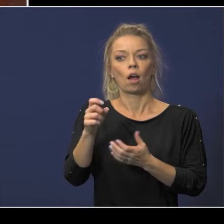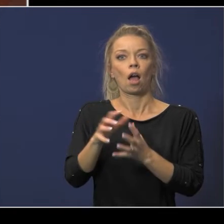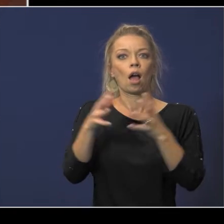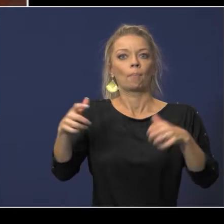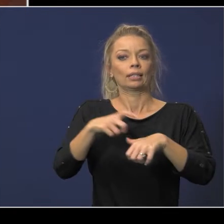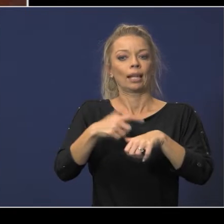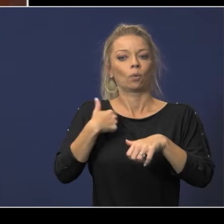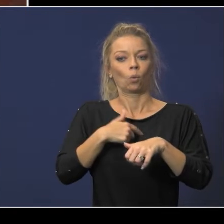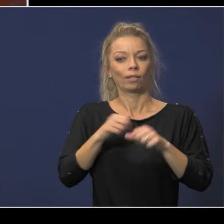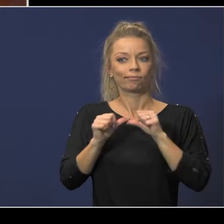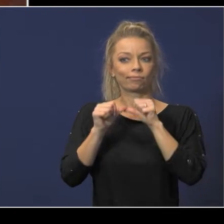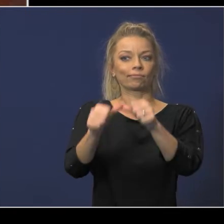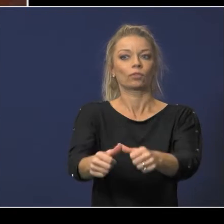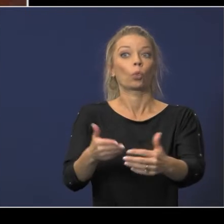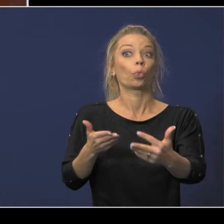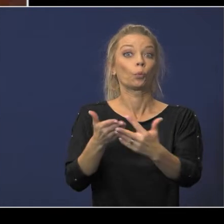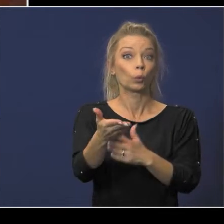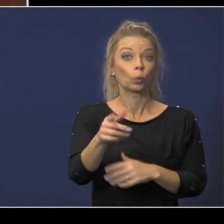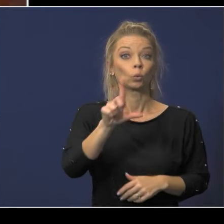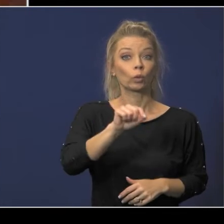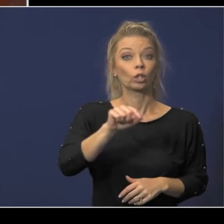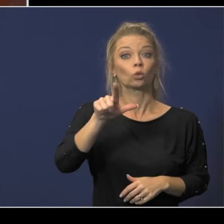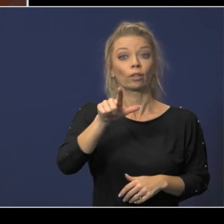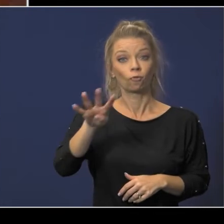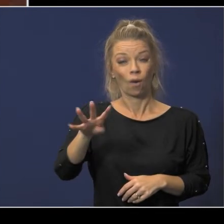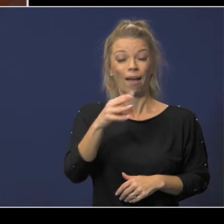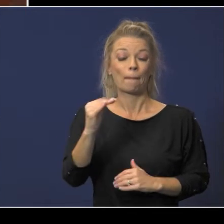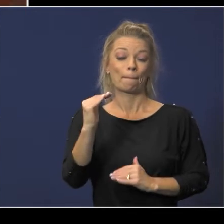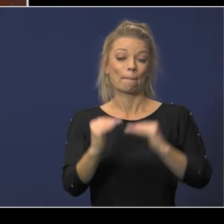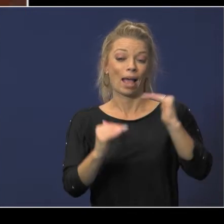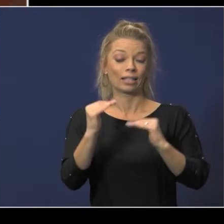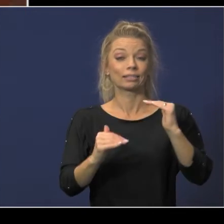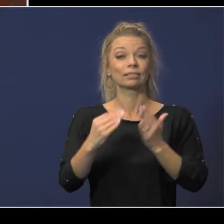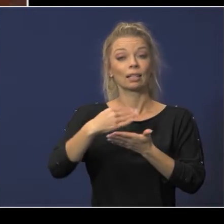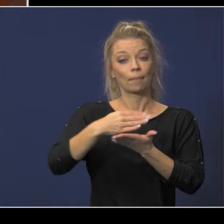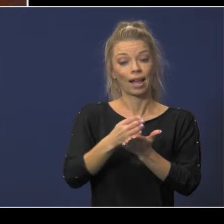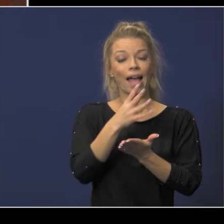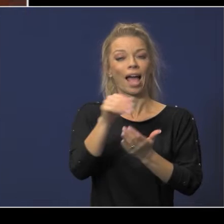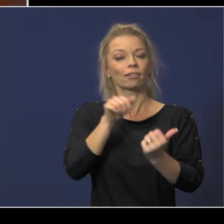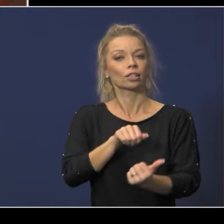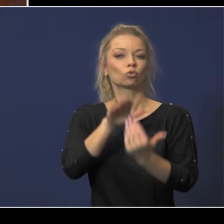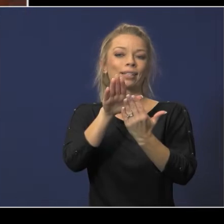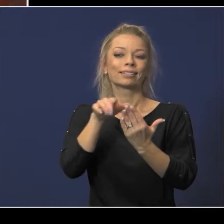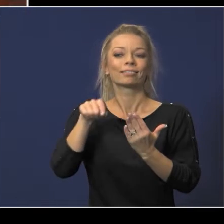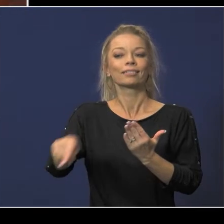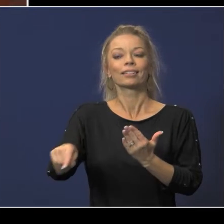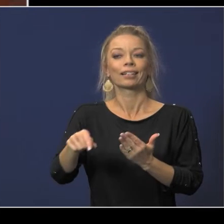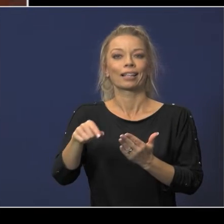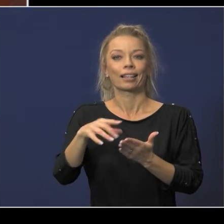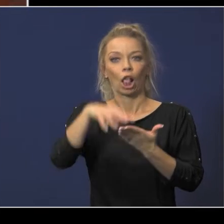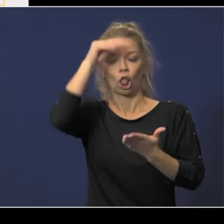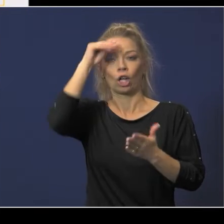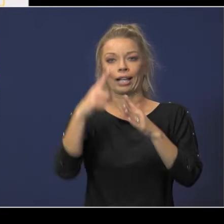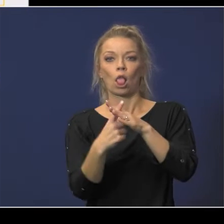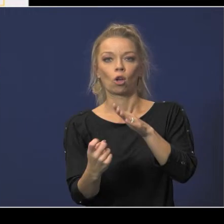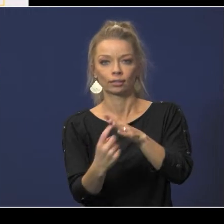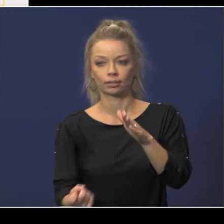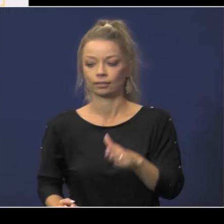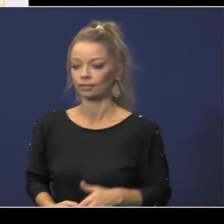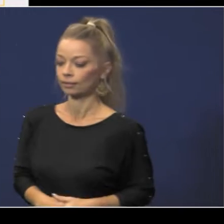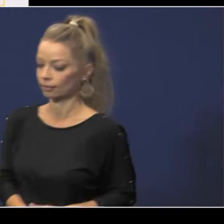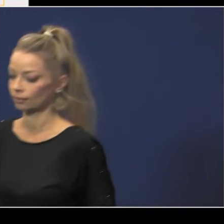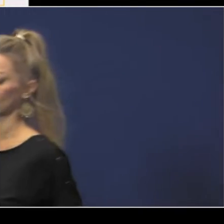throughout 2024 and balancing the budget as well as addressing learning loss general administration